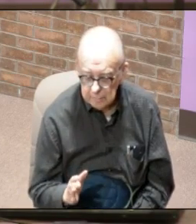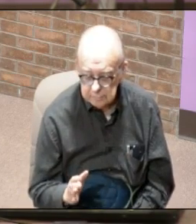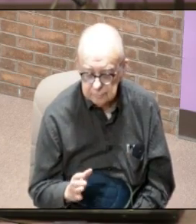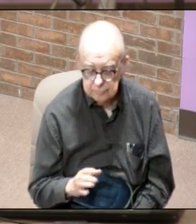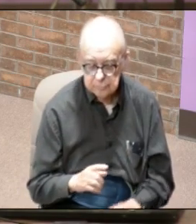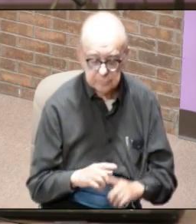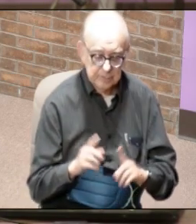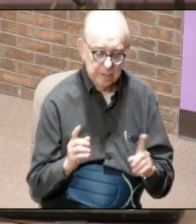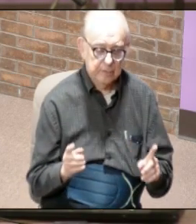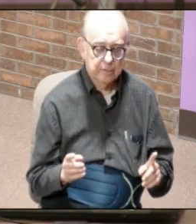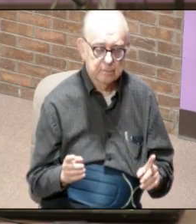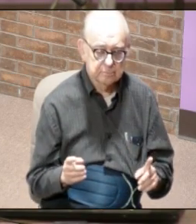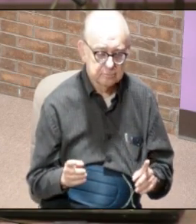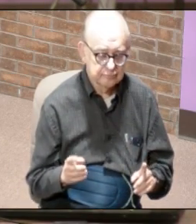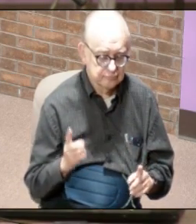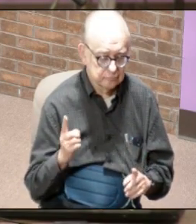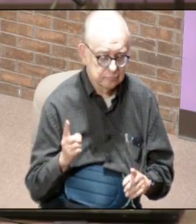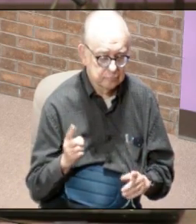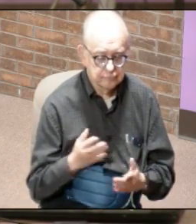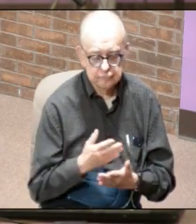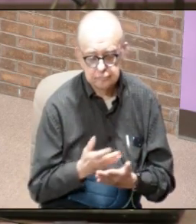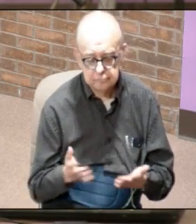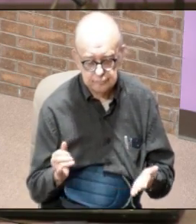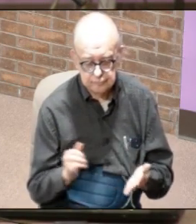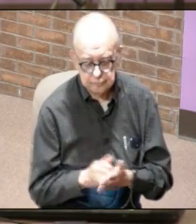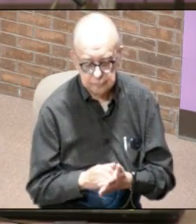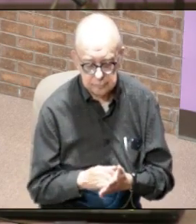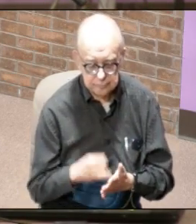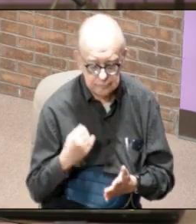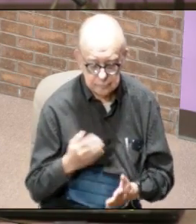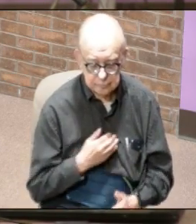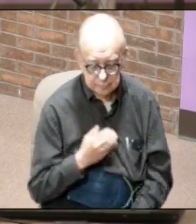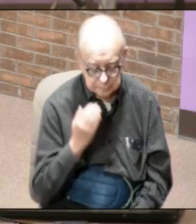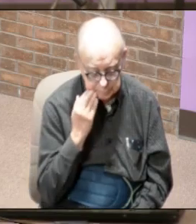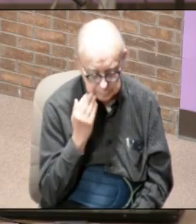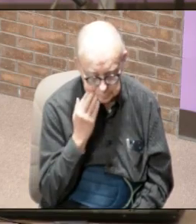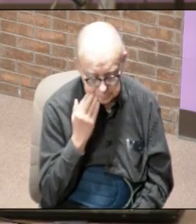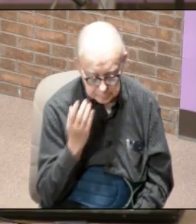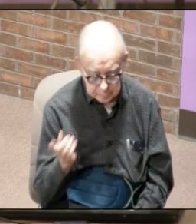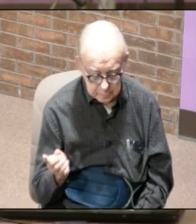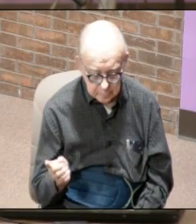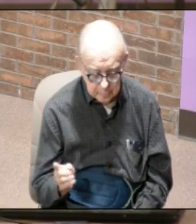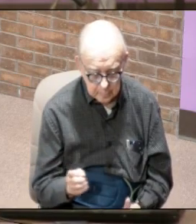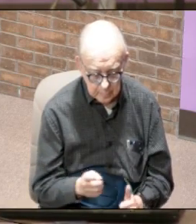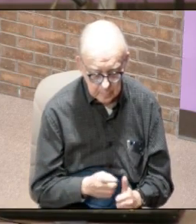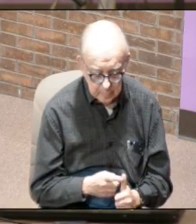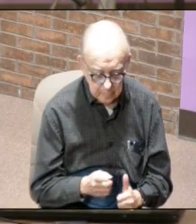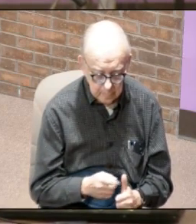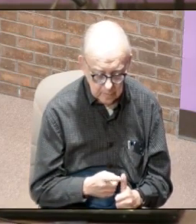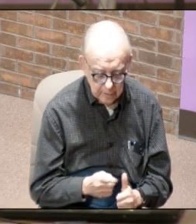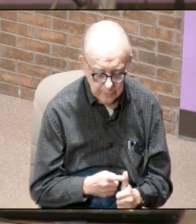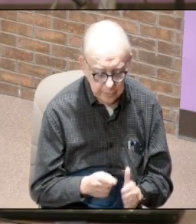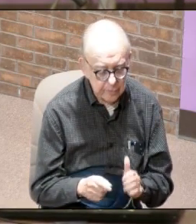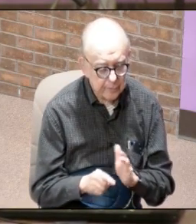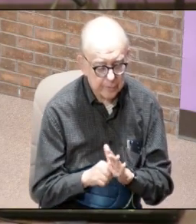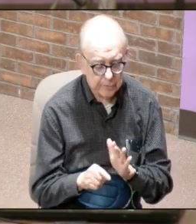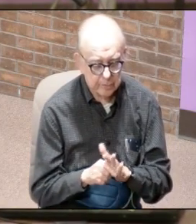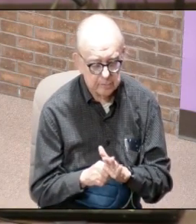but one of the things is that we know as of in the first four verses